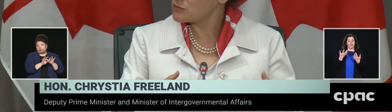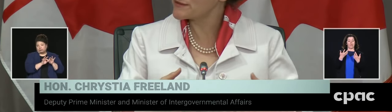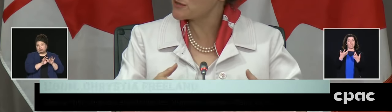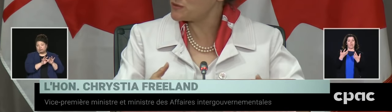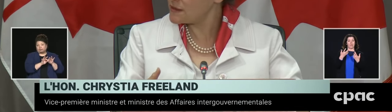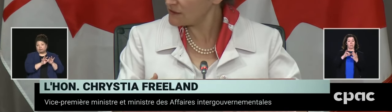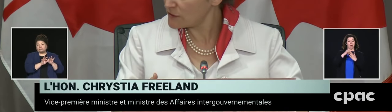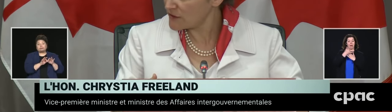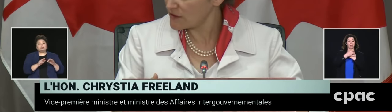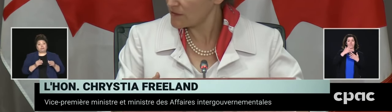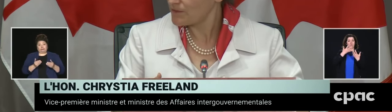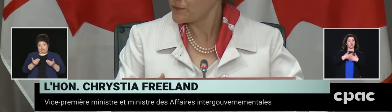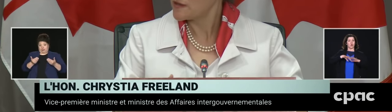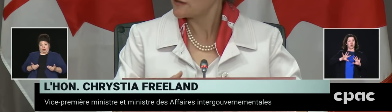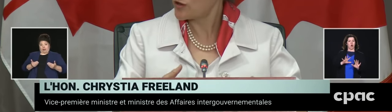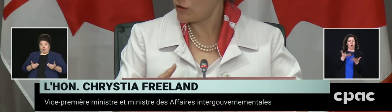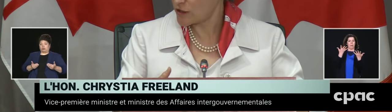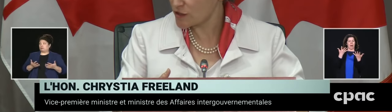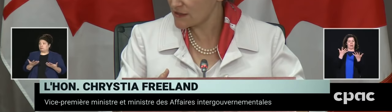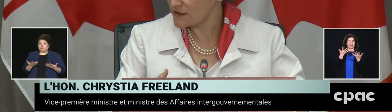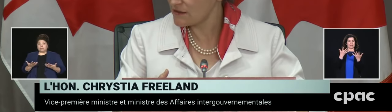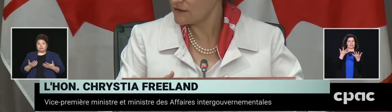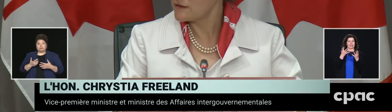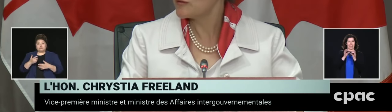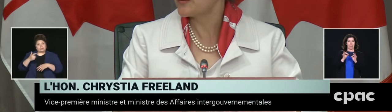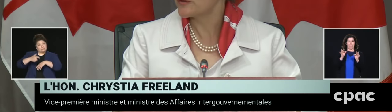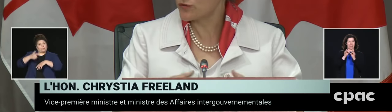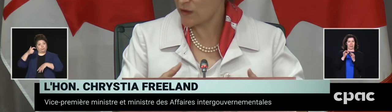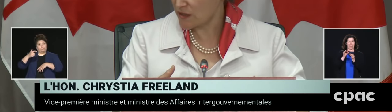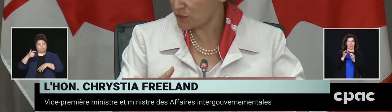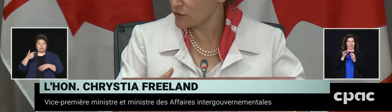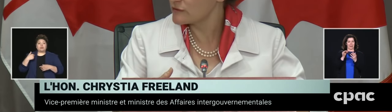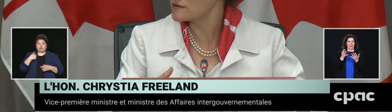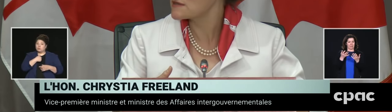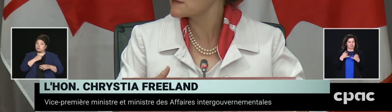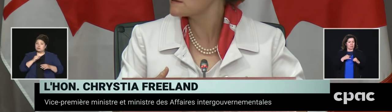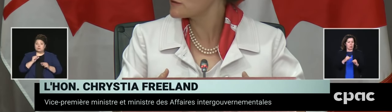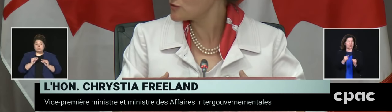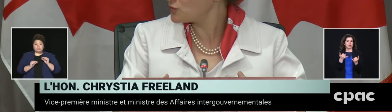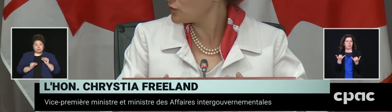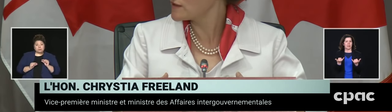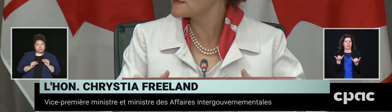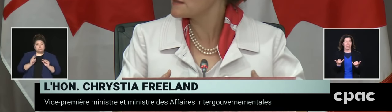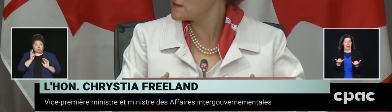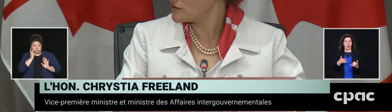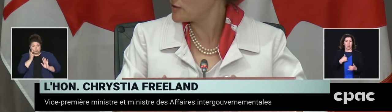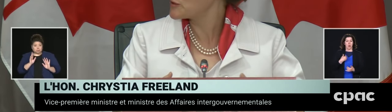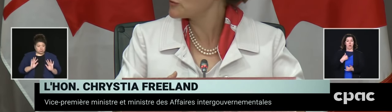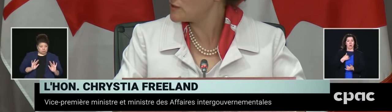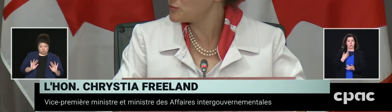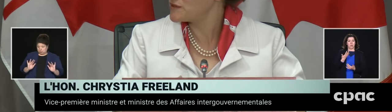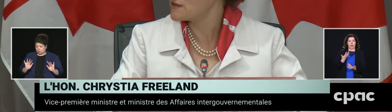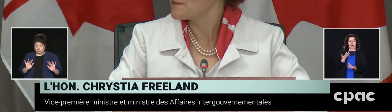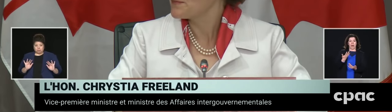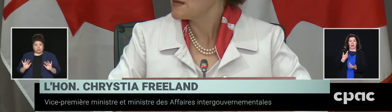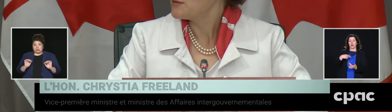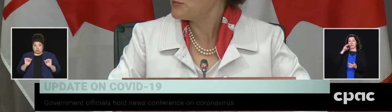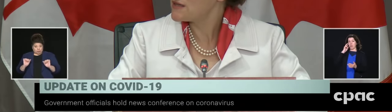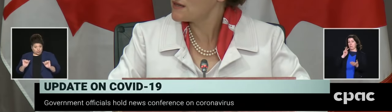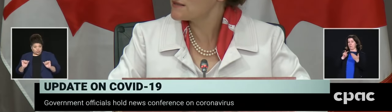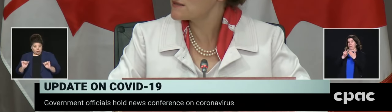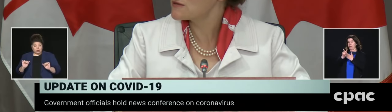we are able to begin looking cautiously with great prudence towards economic reopening,